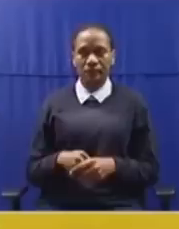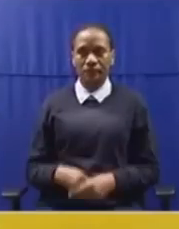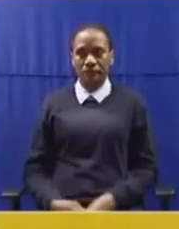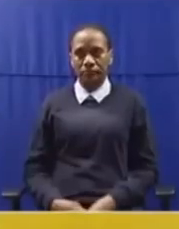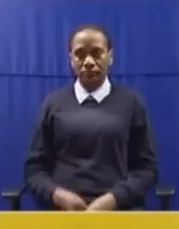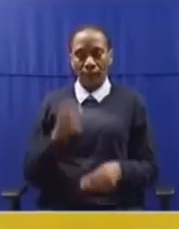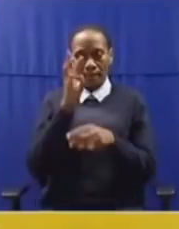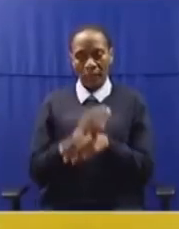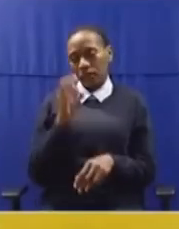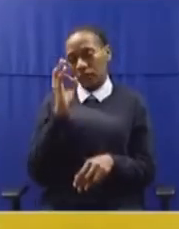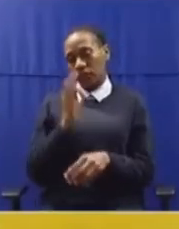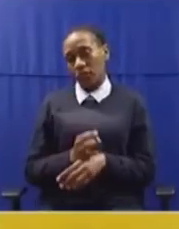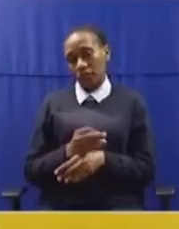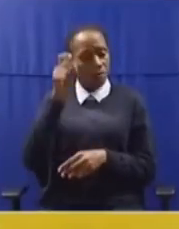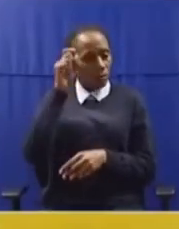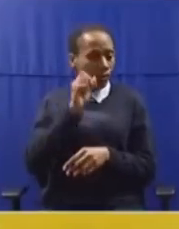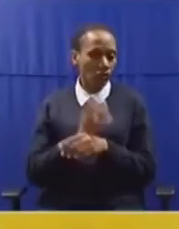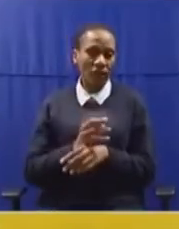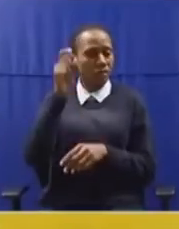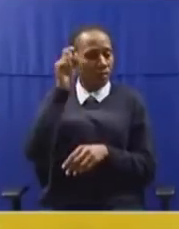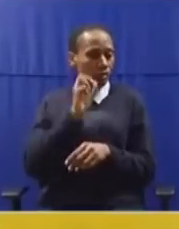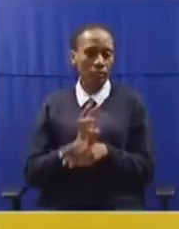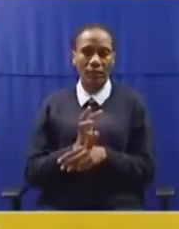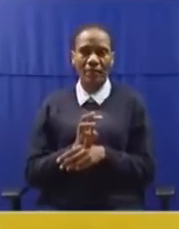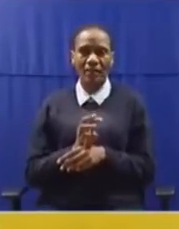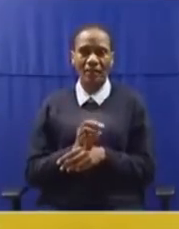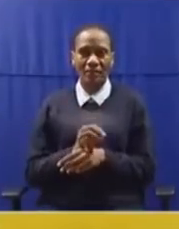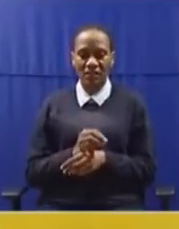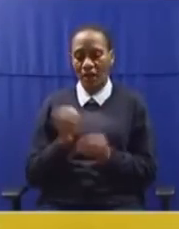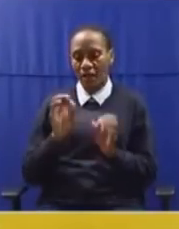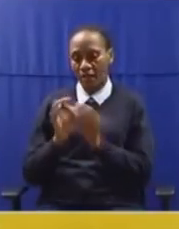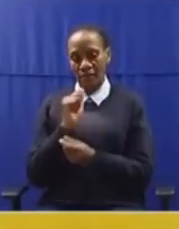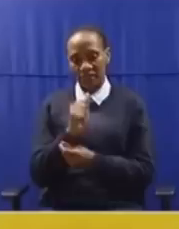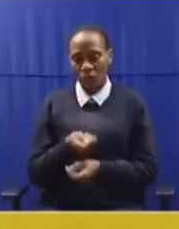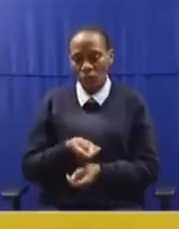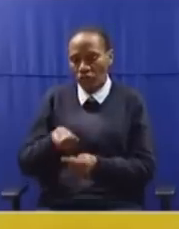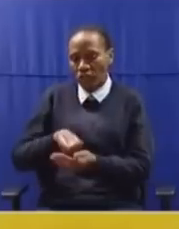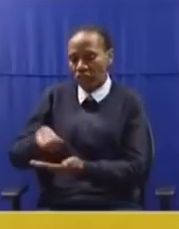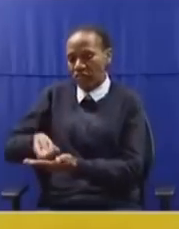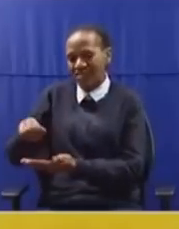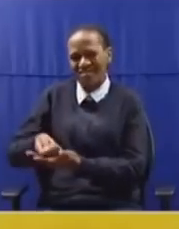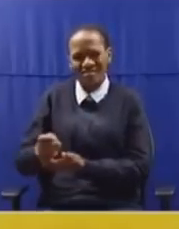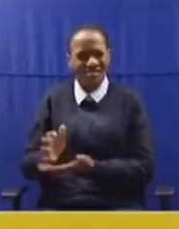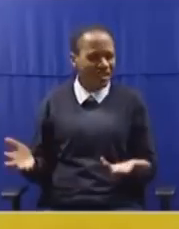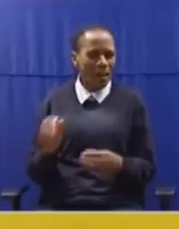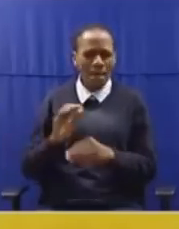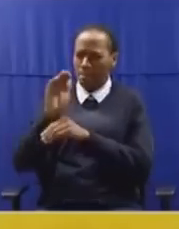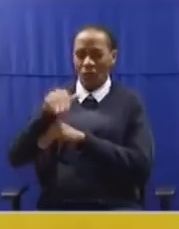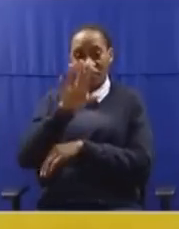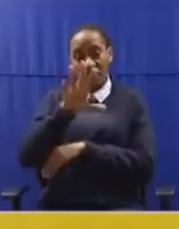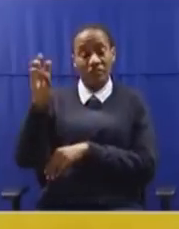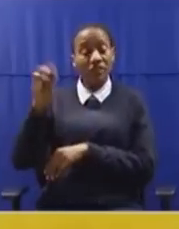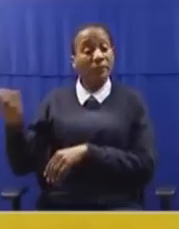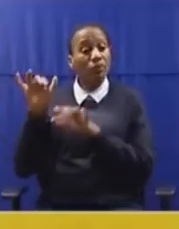Mothers, fathers, grandfathers, and grandmothers cannot feed their families, with more than 15 million South Africans unable to afford